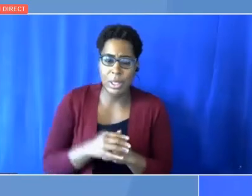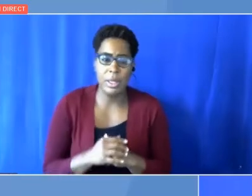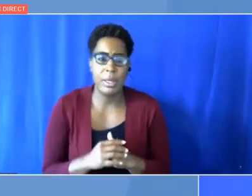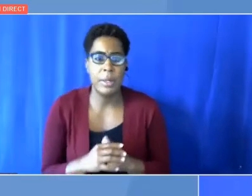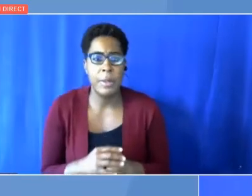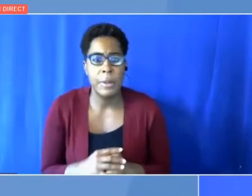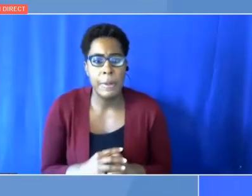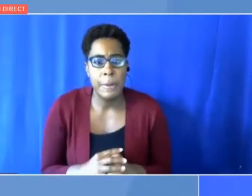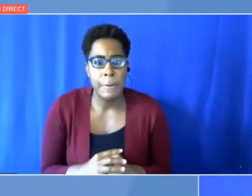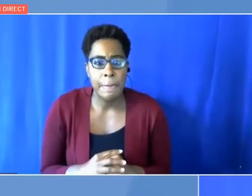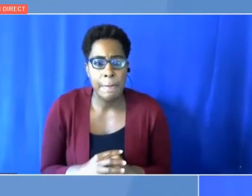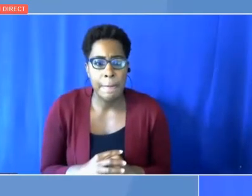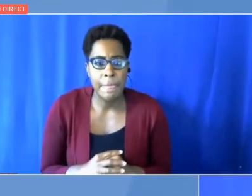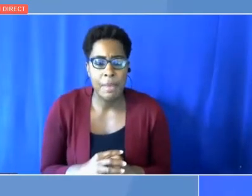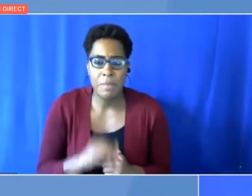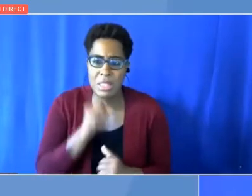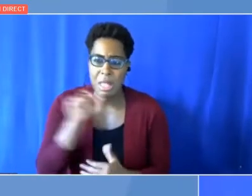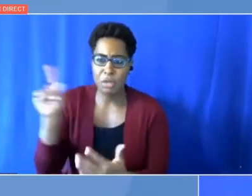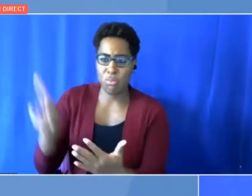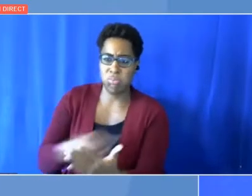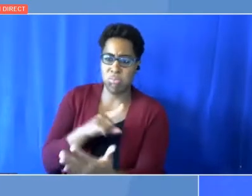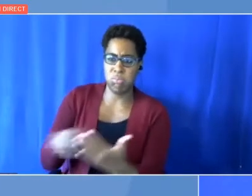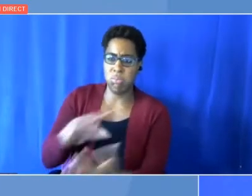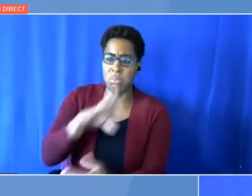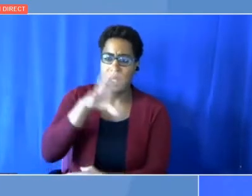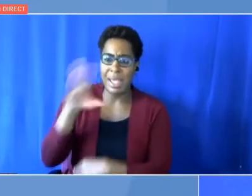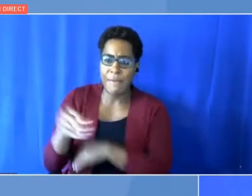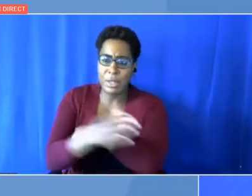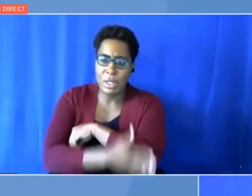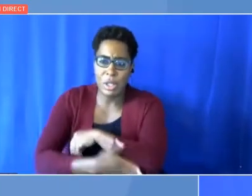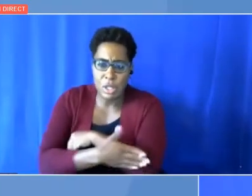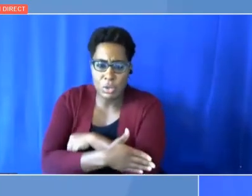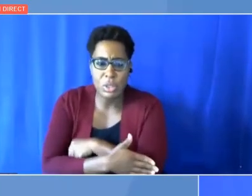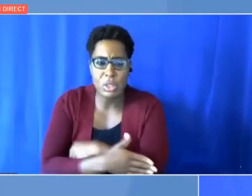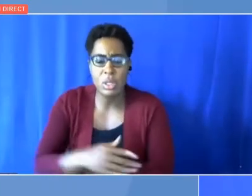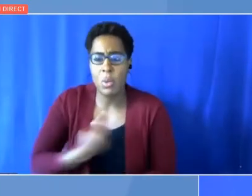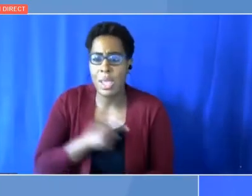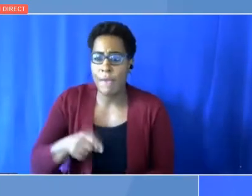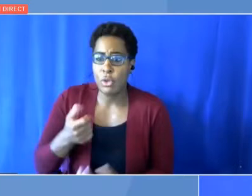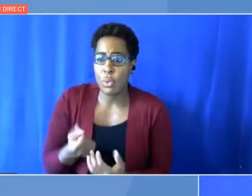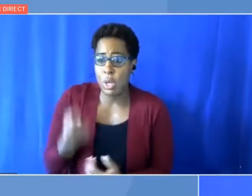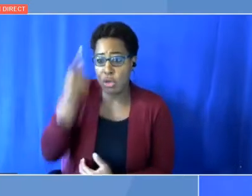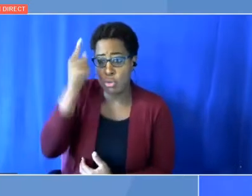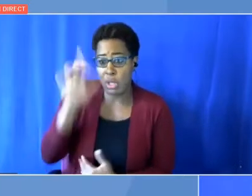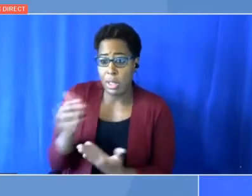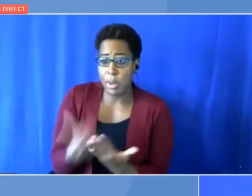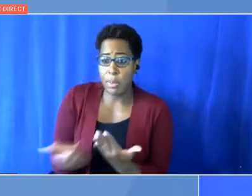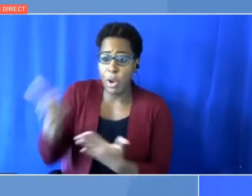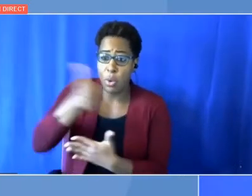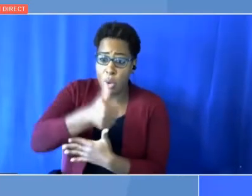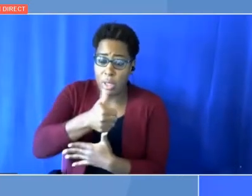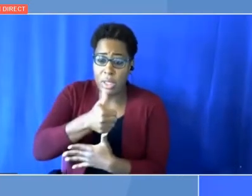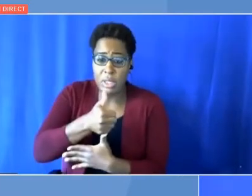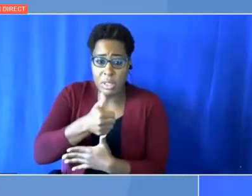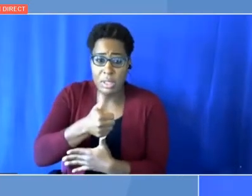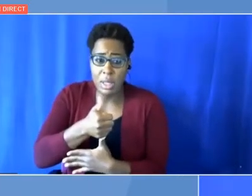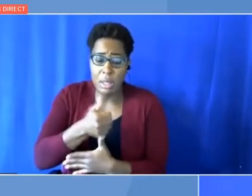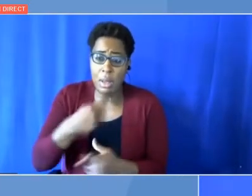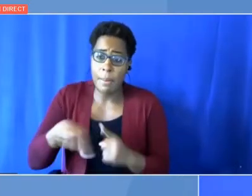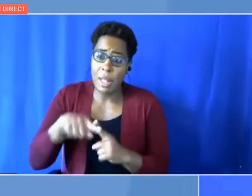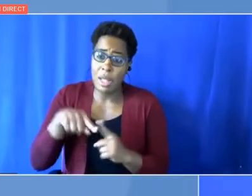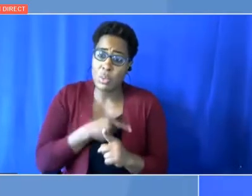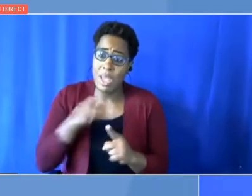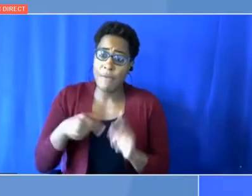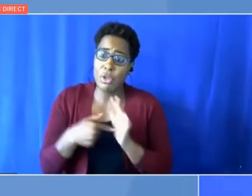countries, understanding their priorities and show real action and hope that it will help